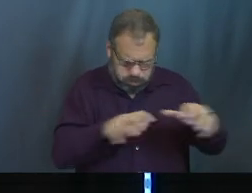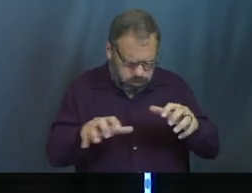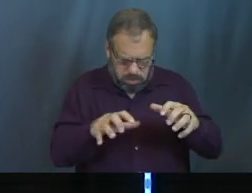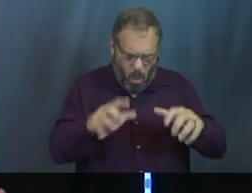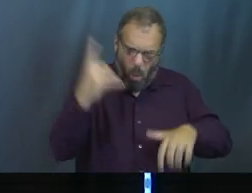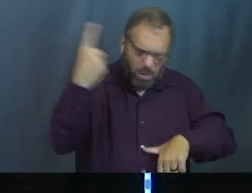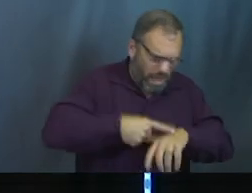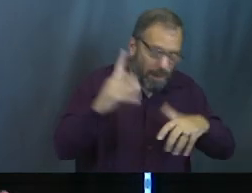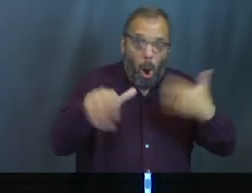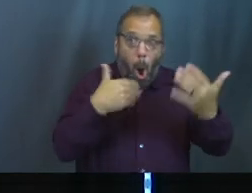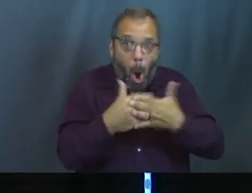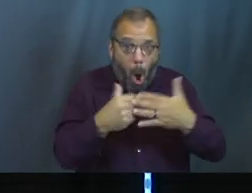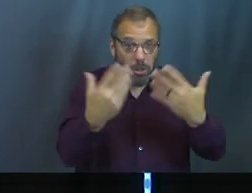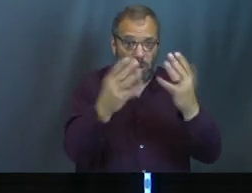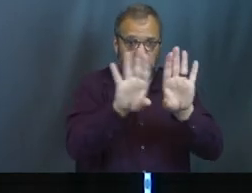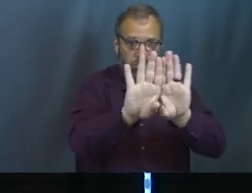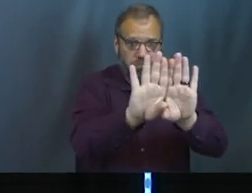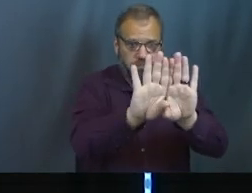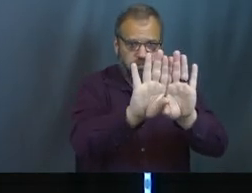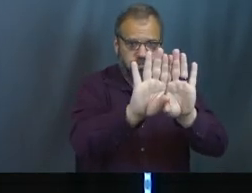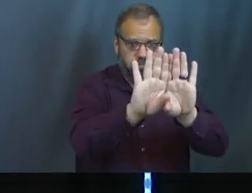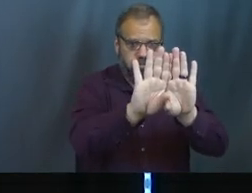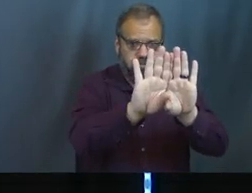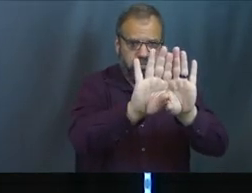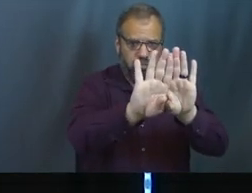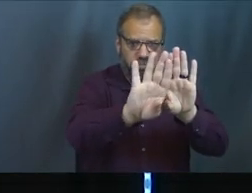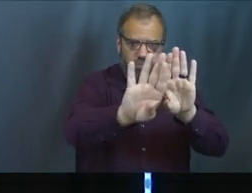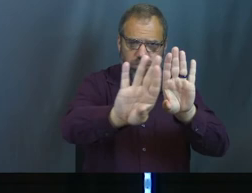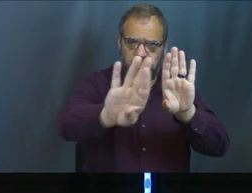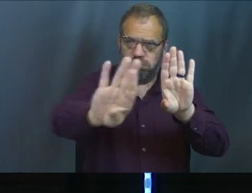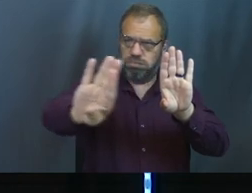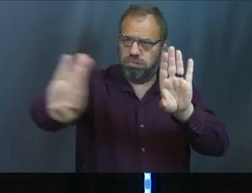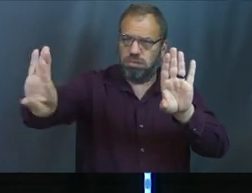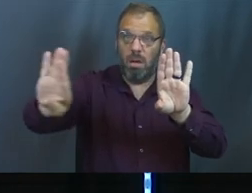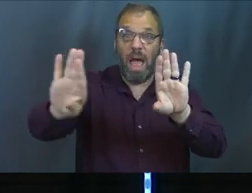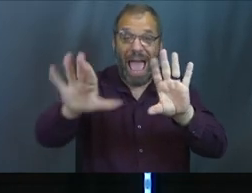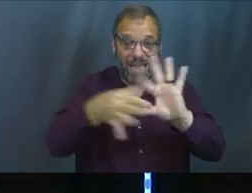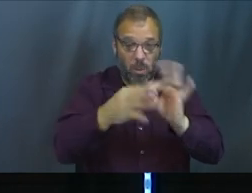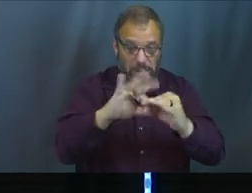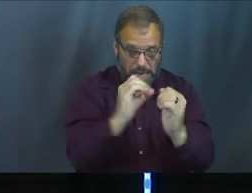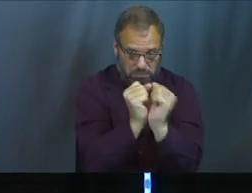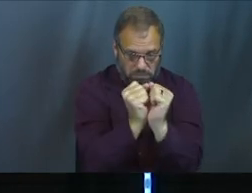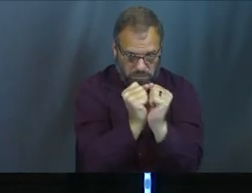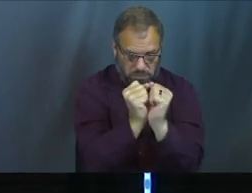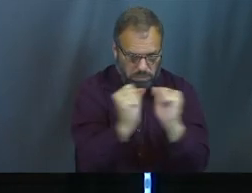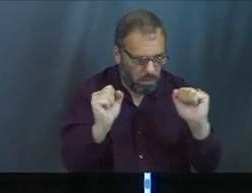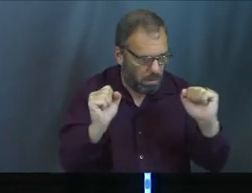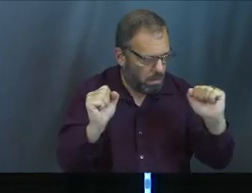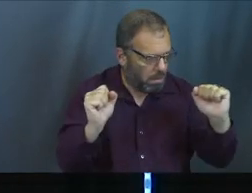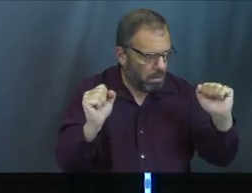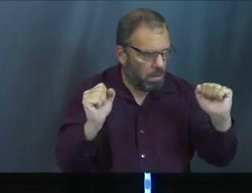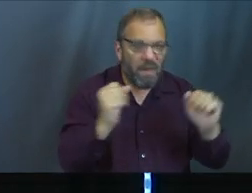once, all the prisoners' doors flew open and everybody's chains came loose. Freedom